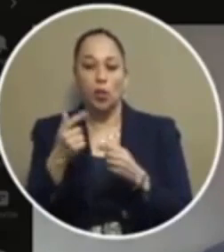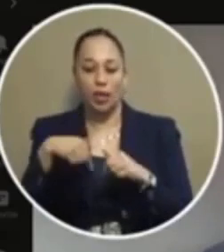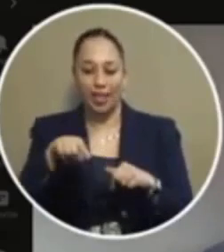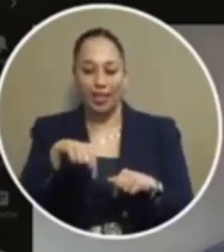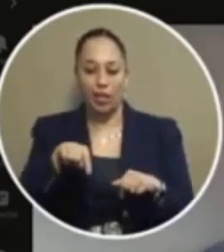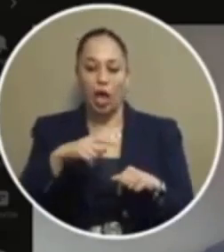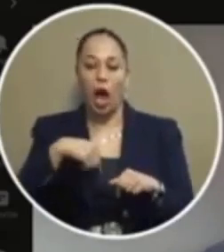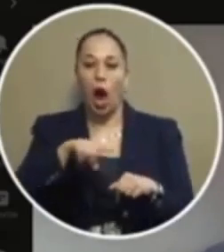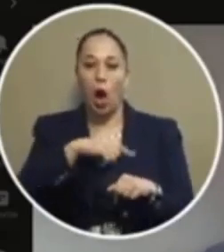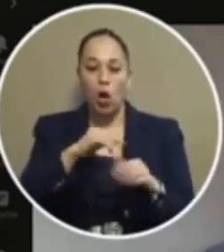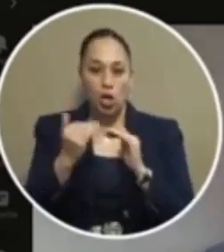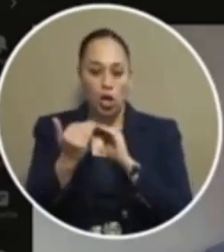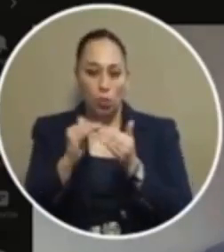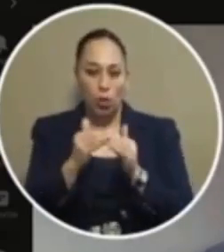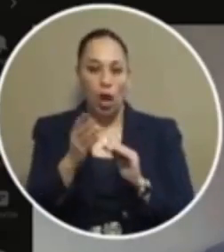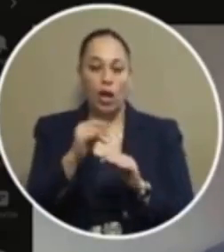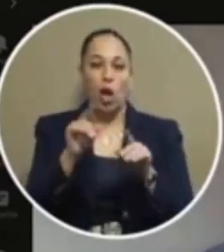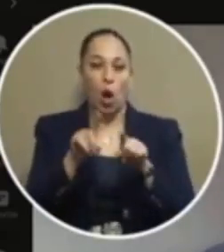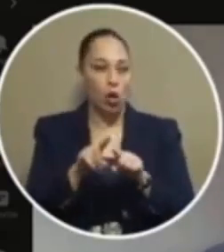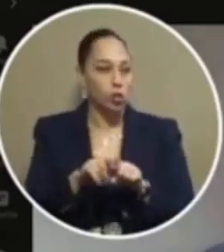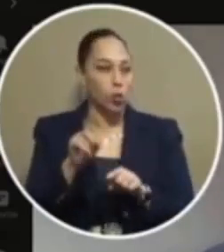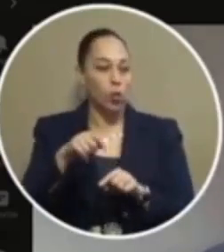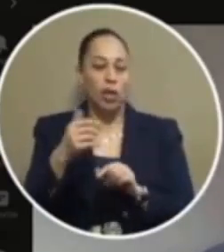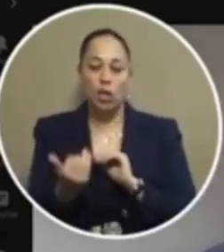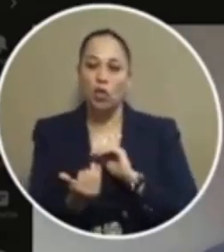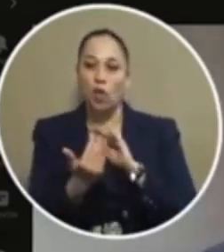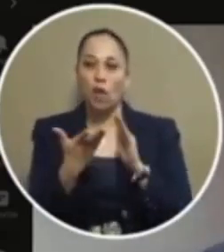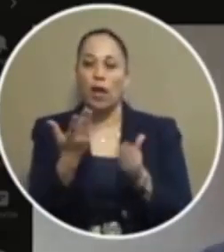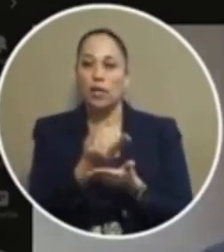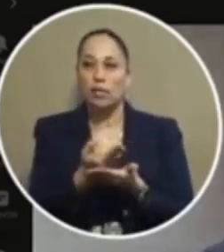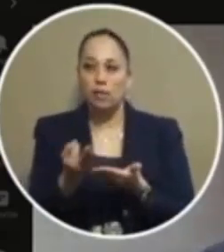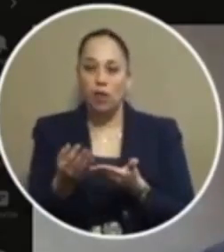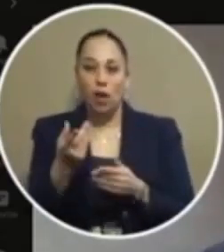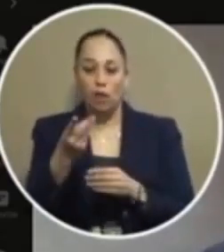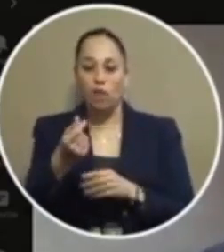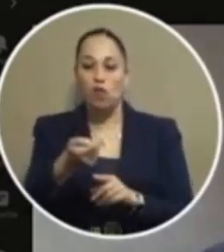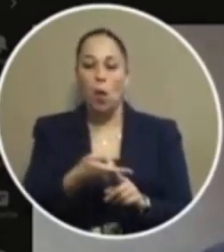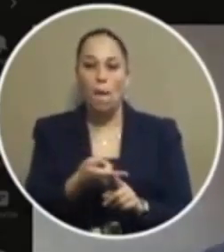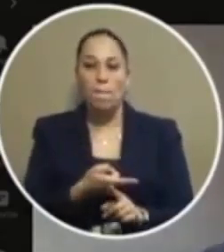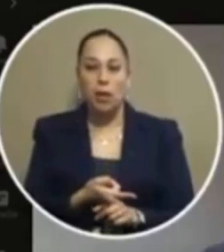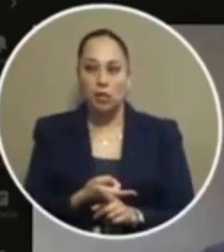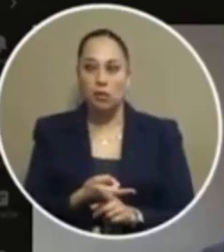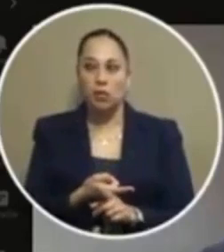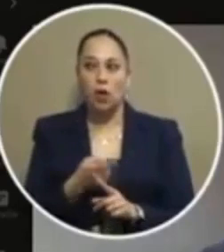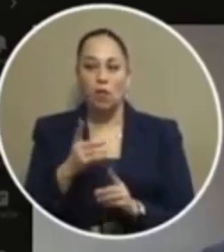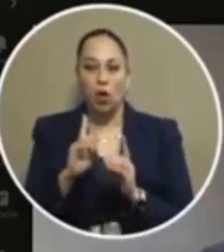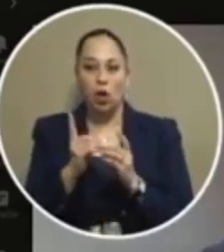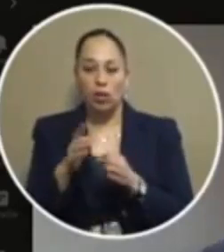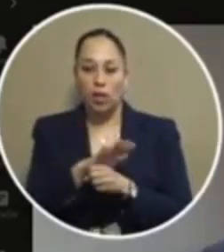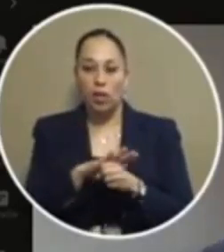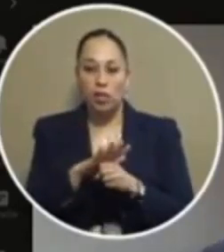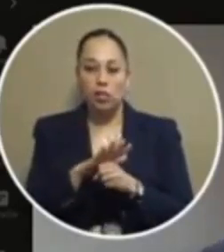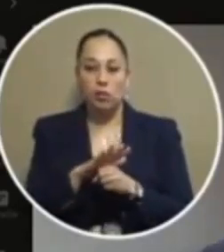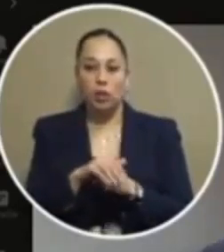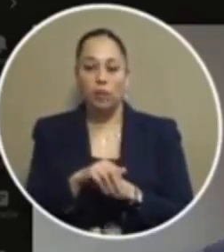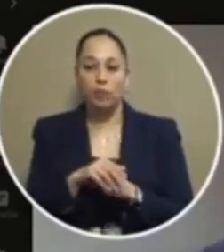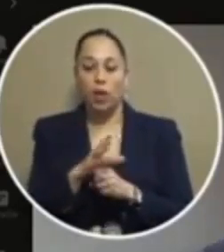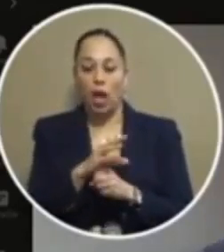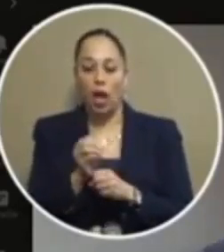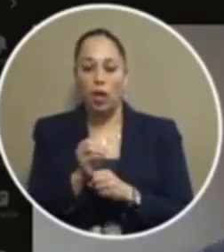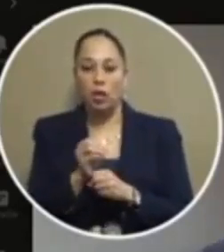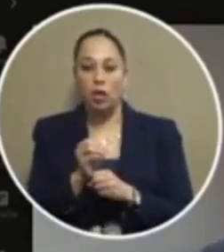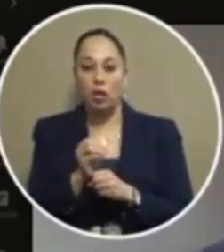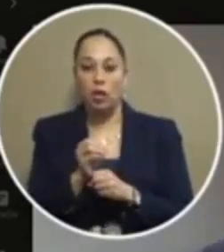um but we also need to also face the fact too that in the next couple of months there will be a new district and um